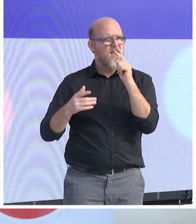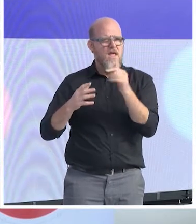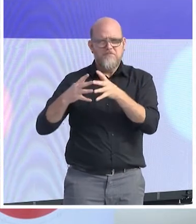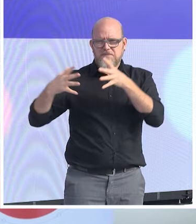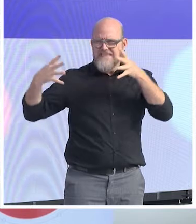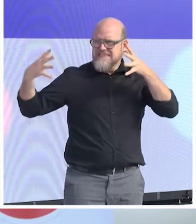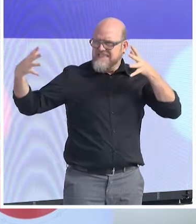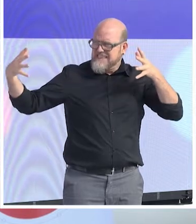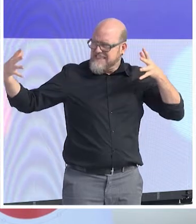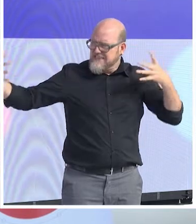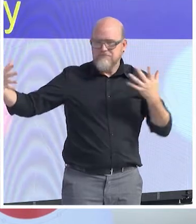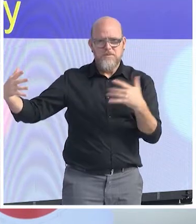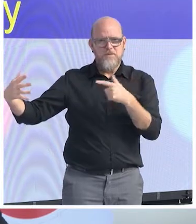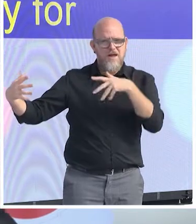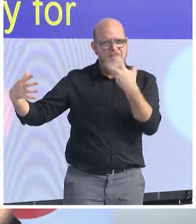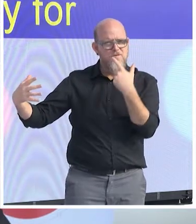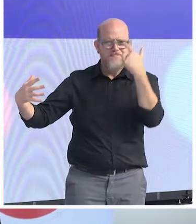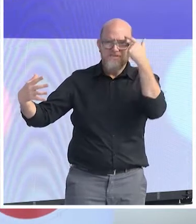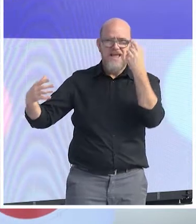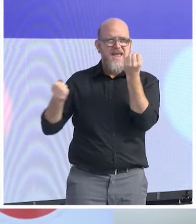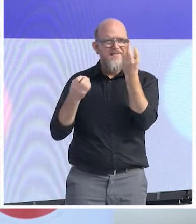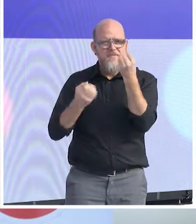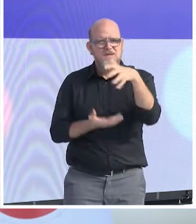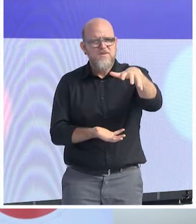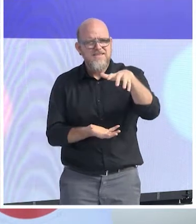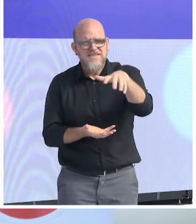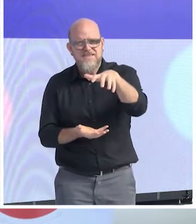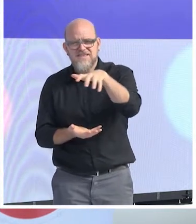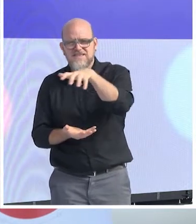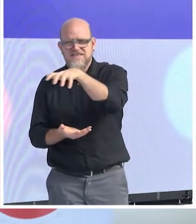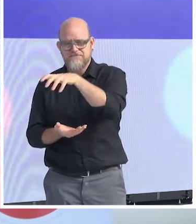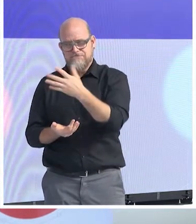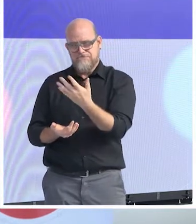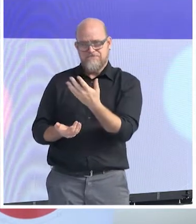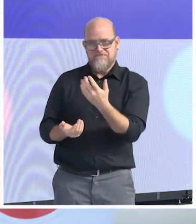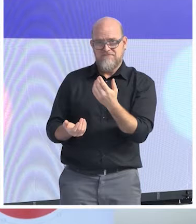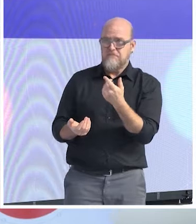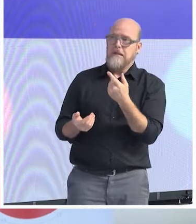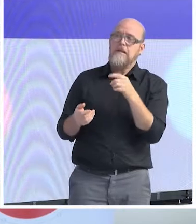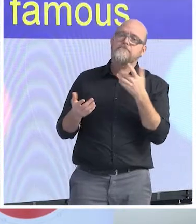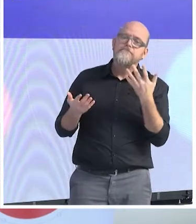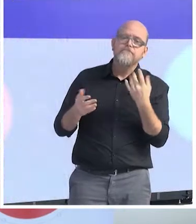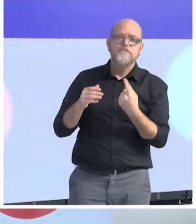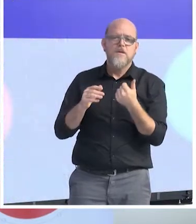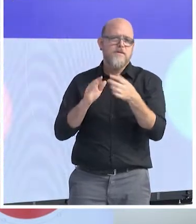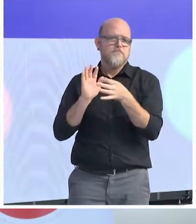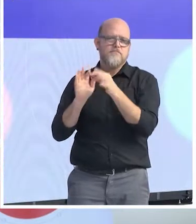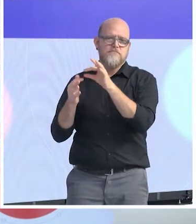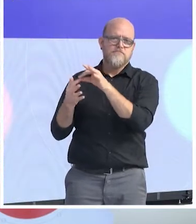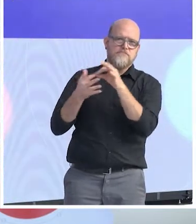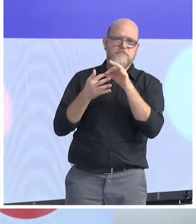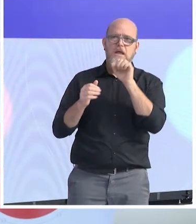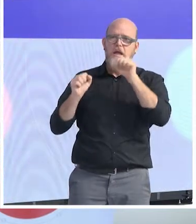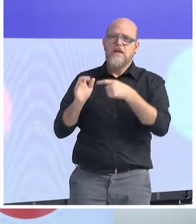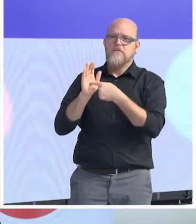the possibility for the social control, the famous social scores of the Chinese government from this point of view as something that really should be taken